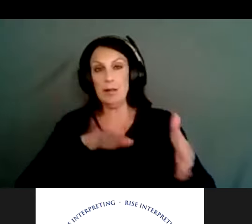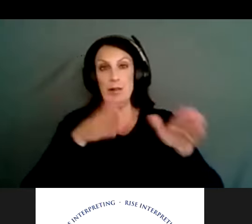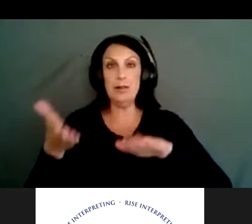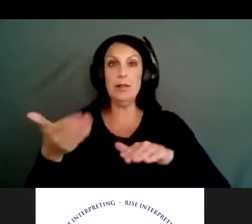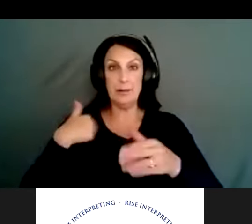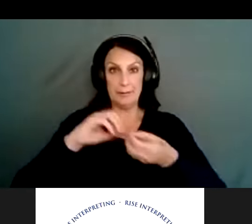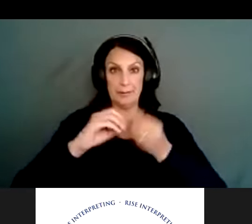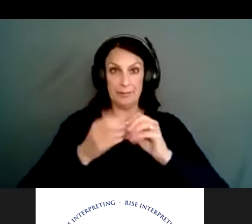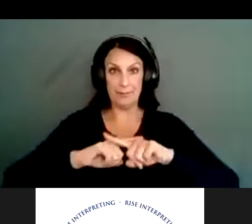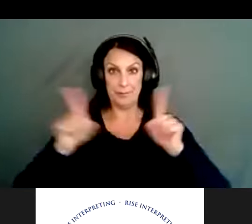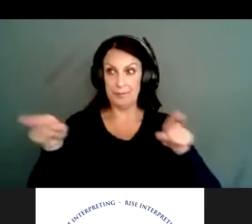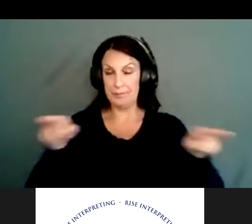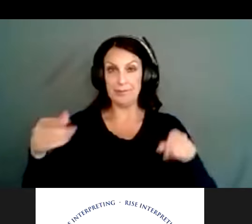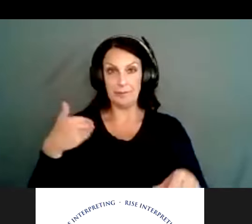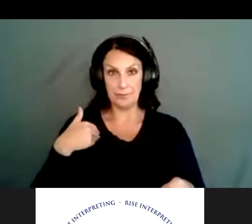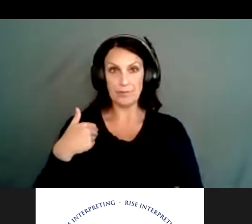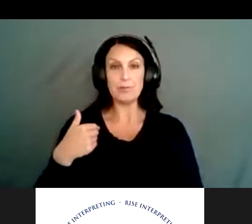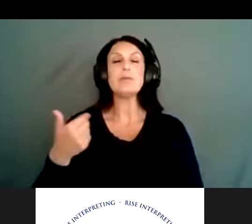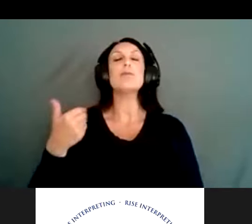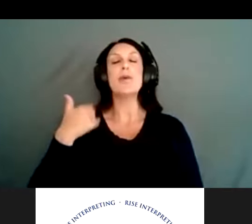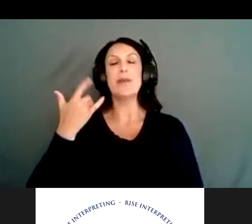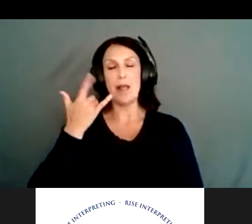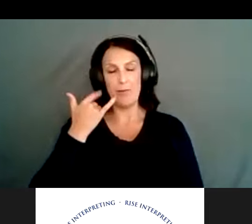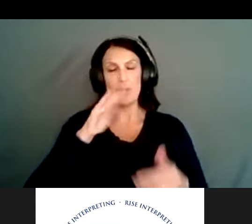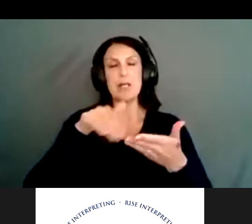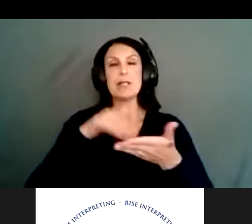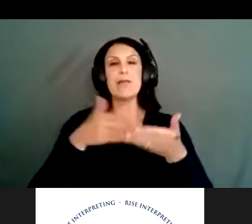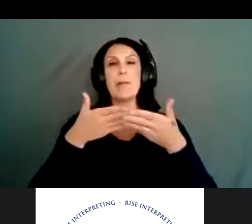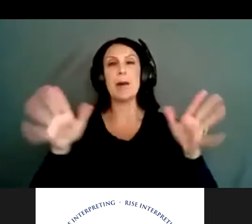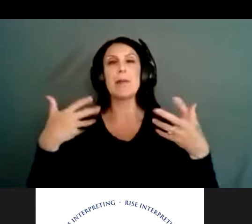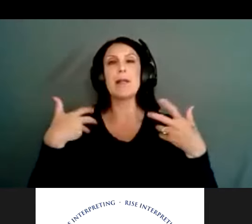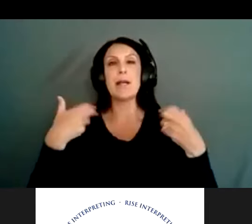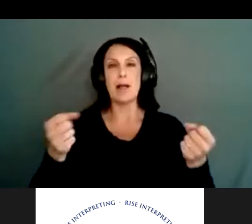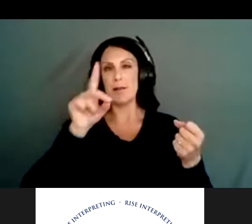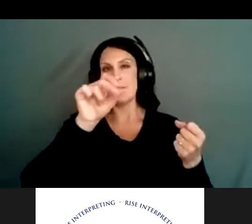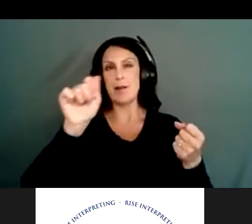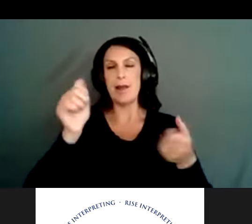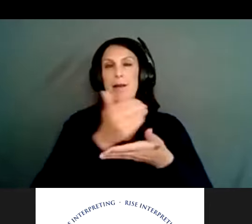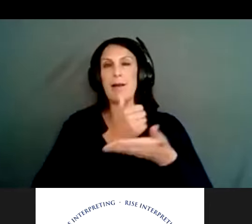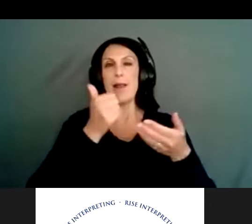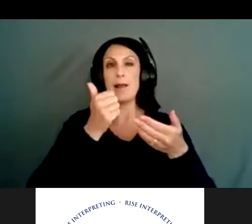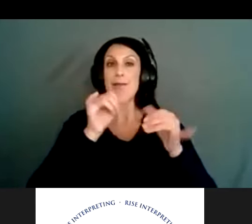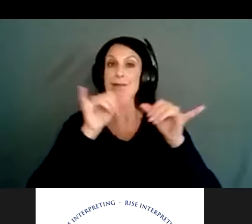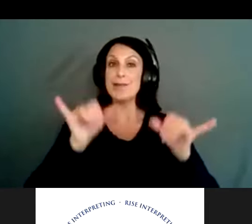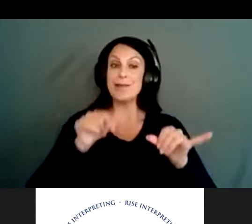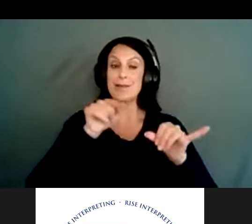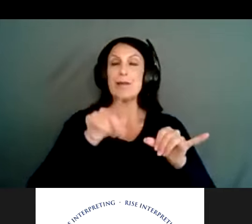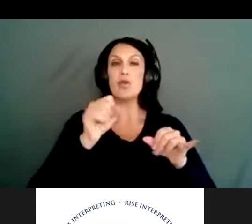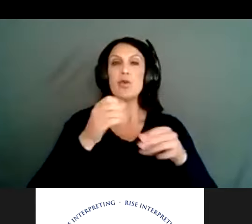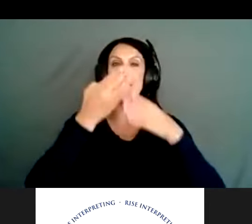Well, we do have the epicenter of the California Department of Public Health data collection system. So you can sort by county.